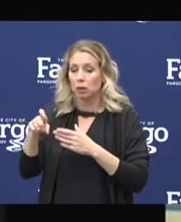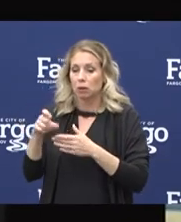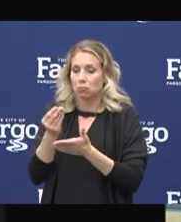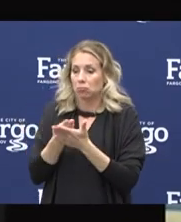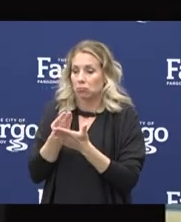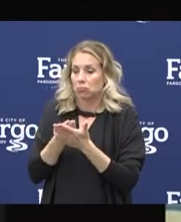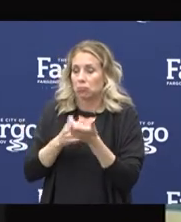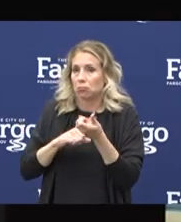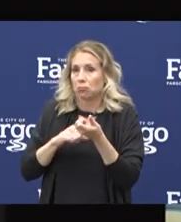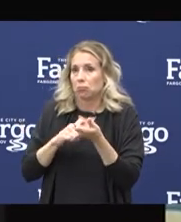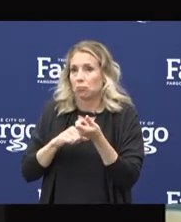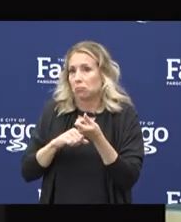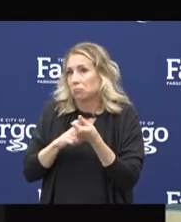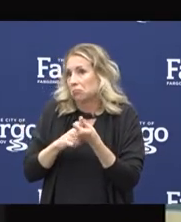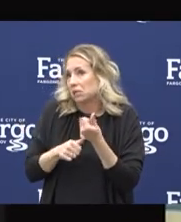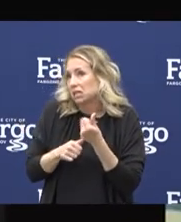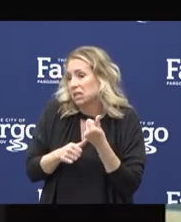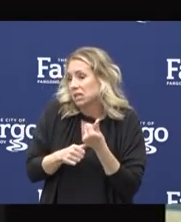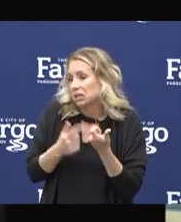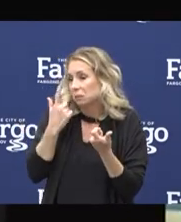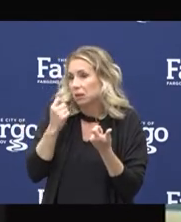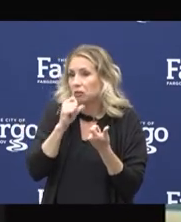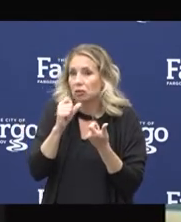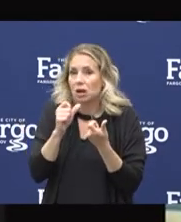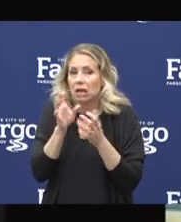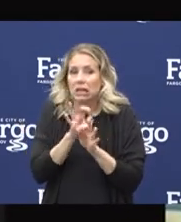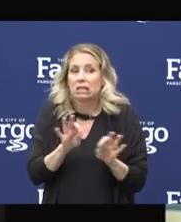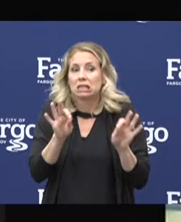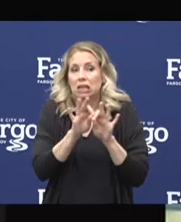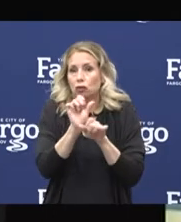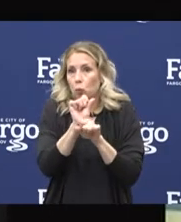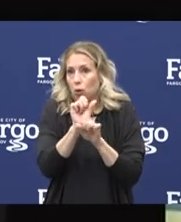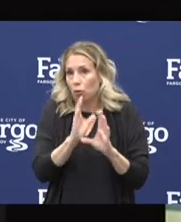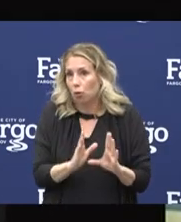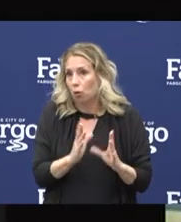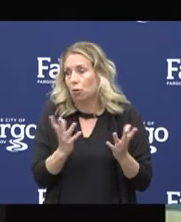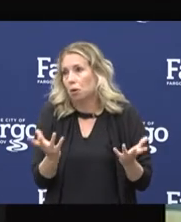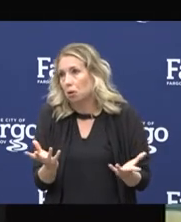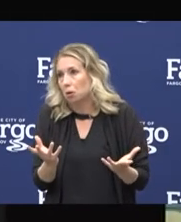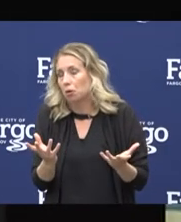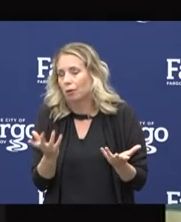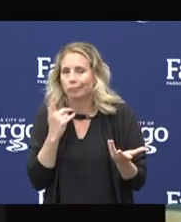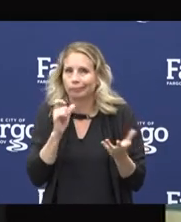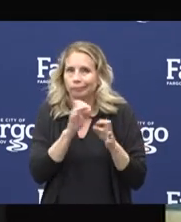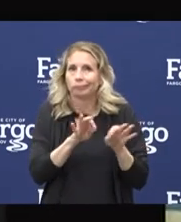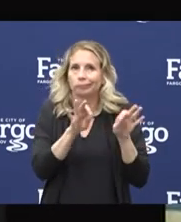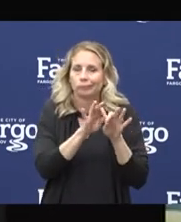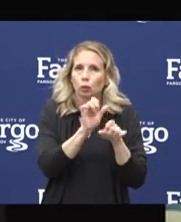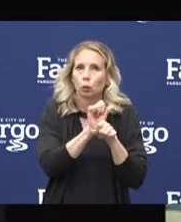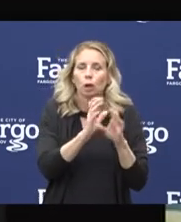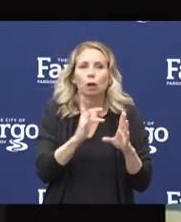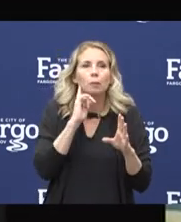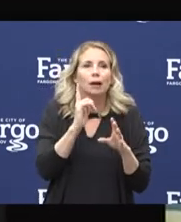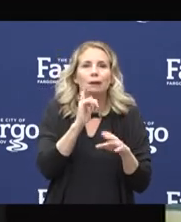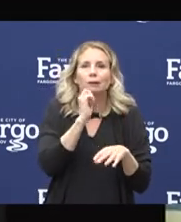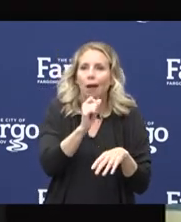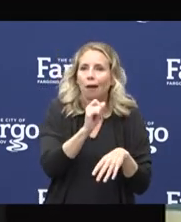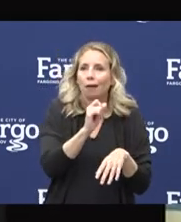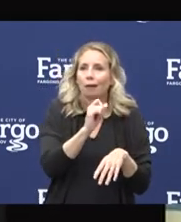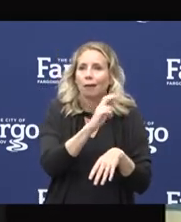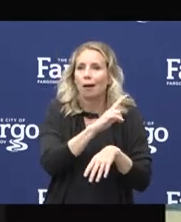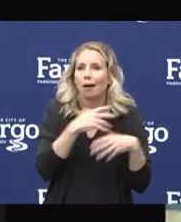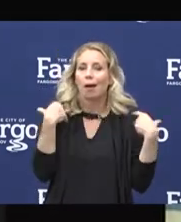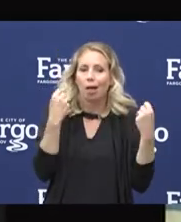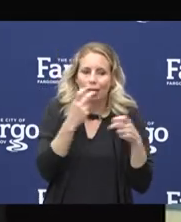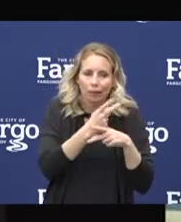assistance because you're not an essential worker and you need to stay at home for 14 days and